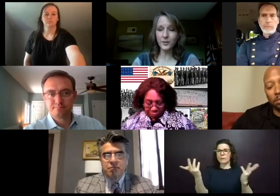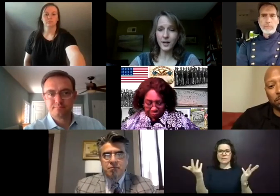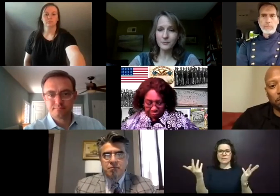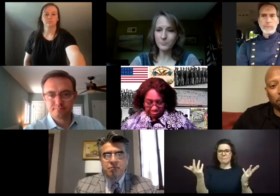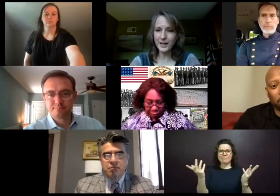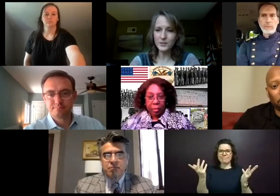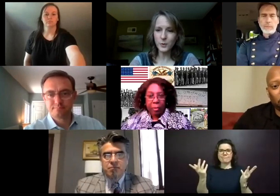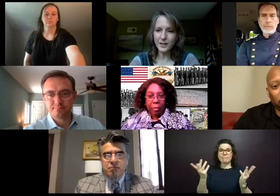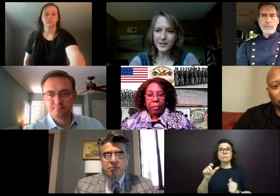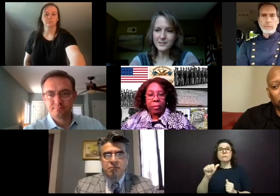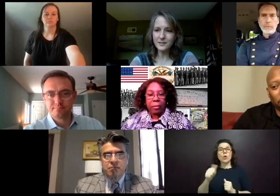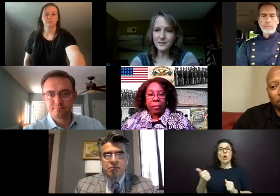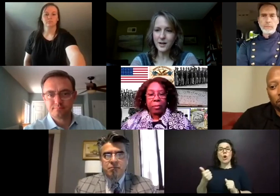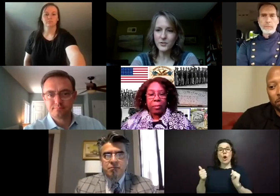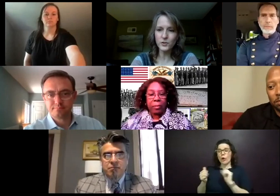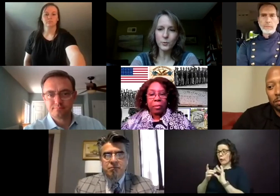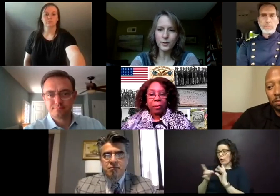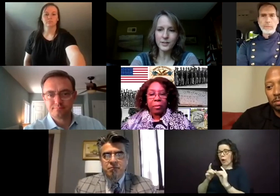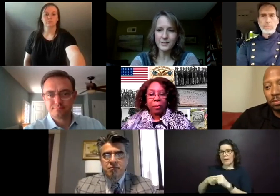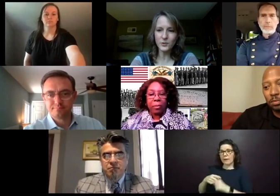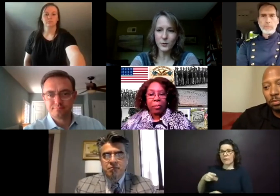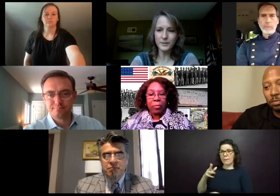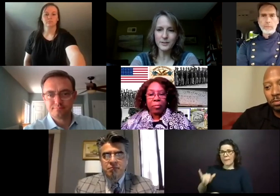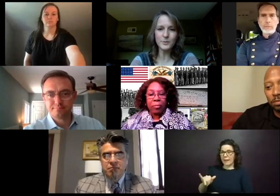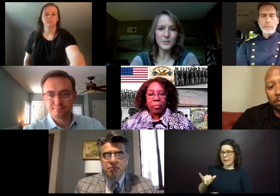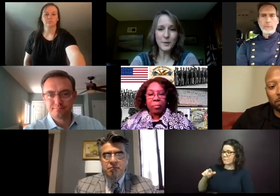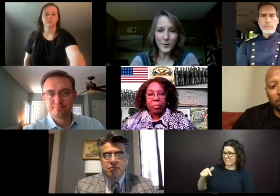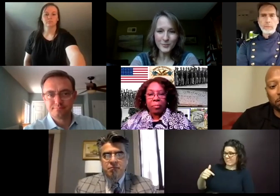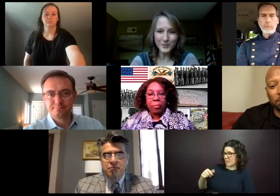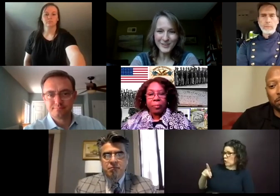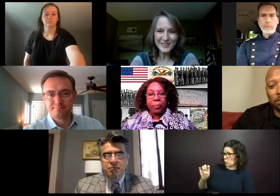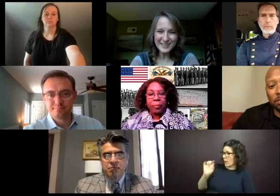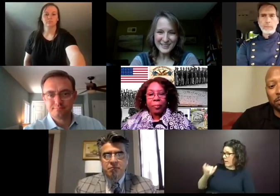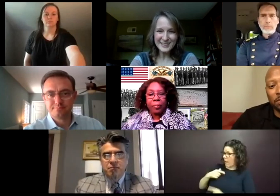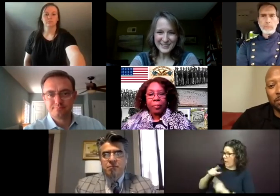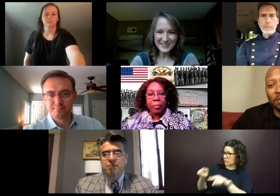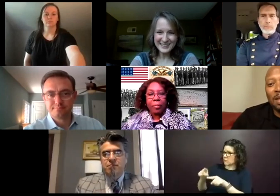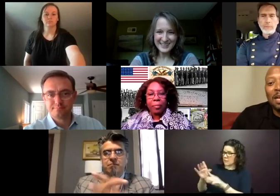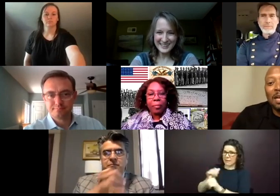And another comment from Patty Duane, I attended the concert you organized at Normandy. was so powerful.